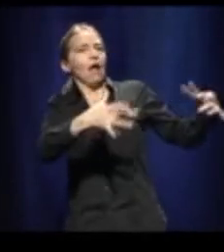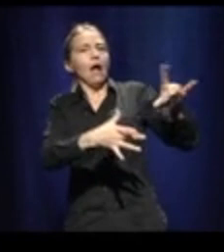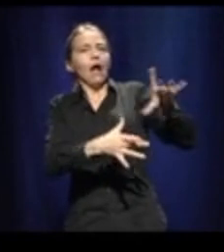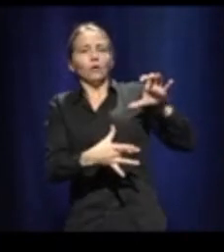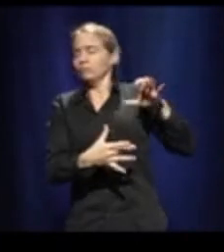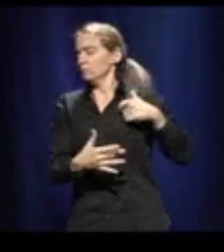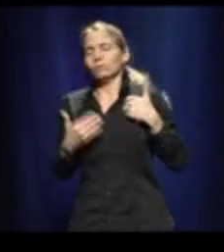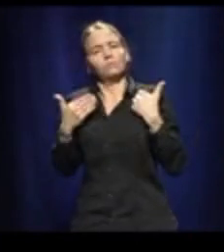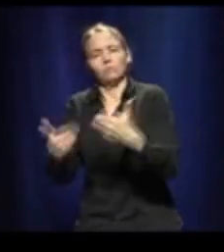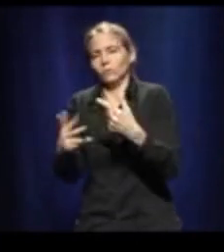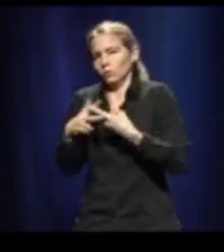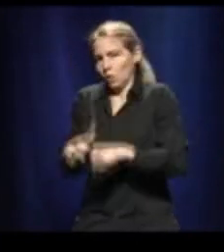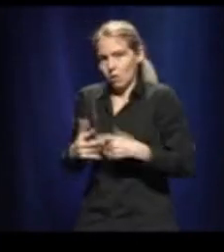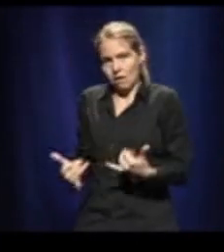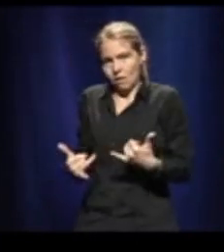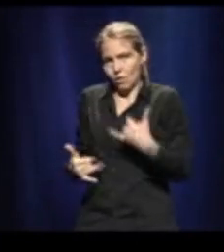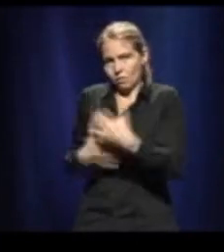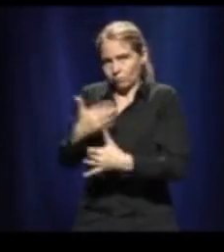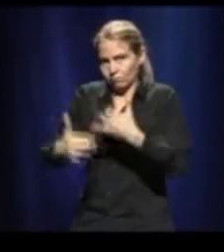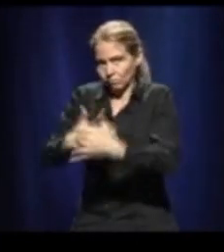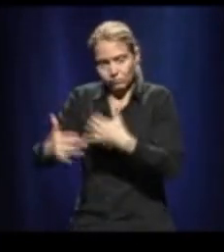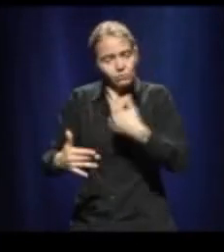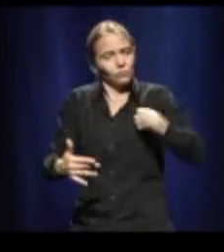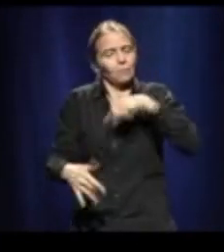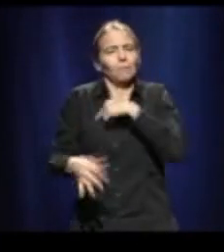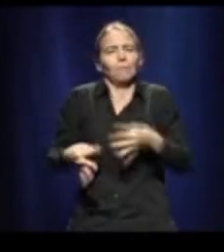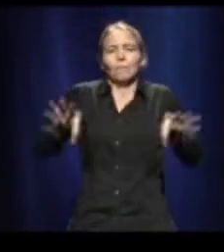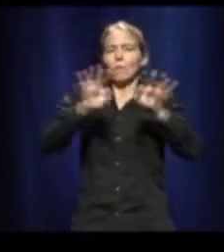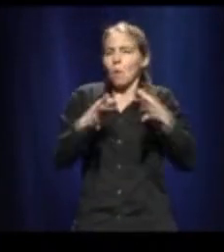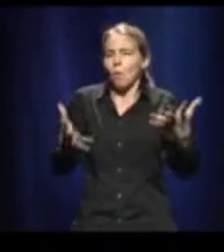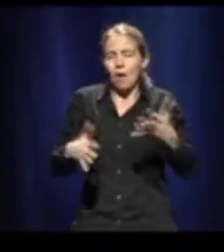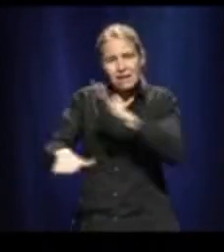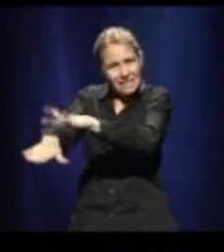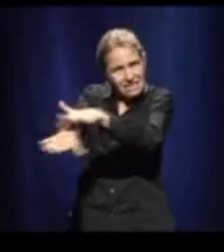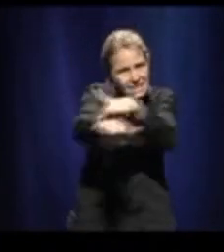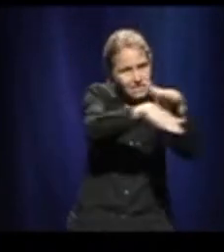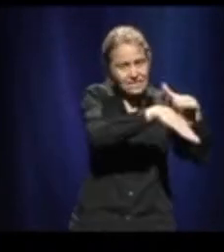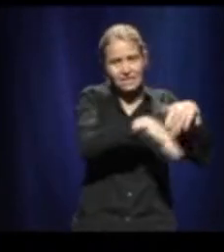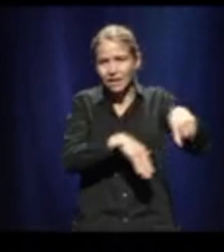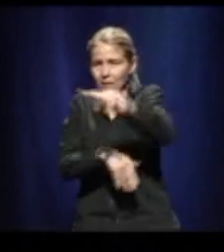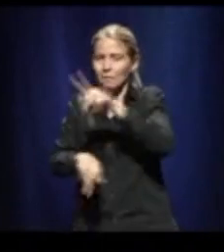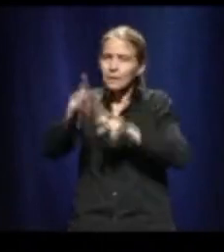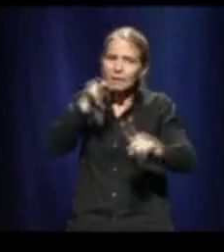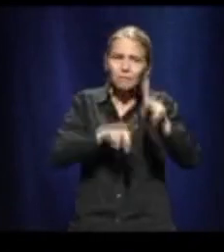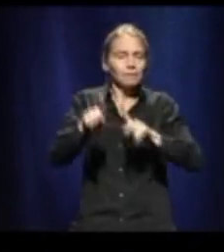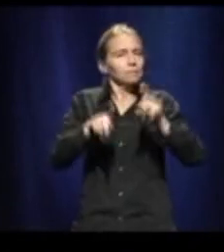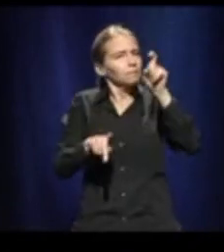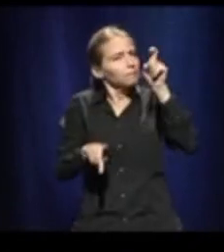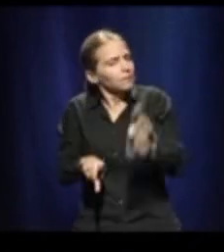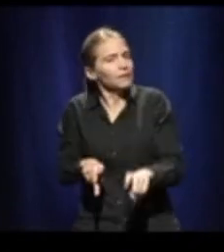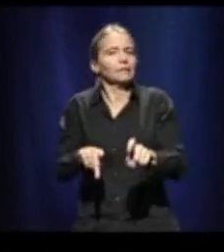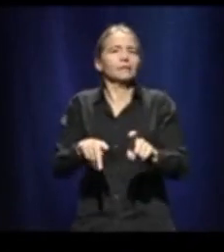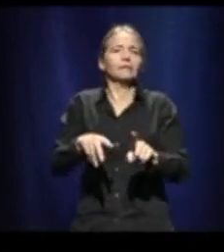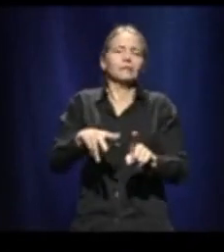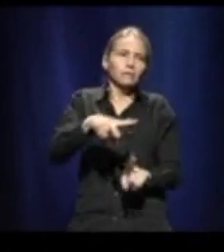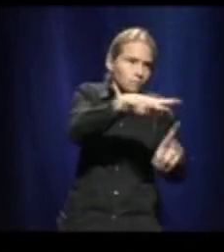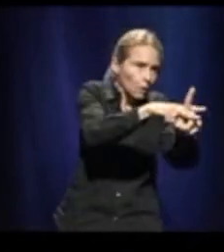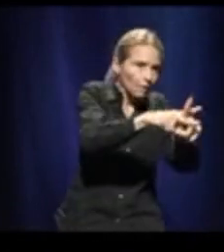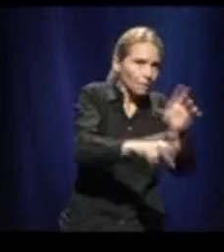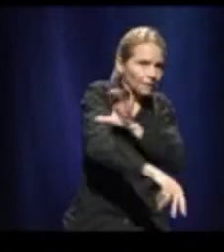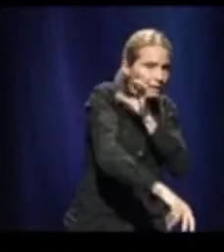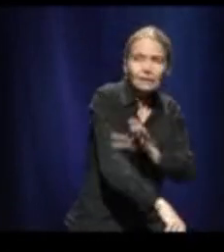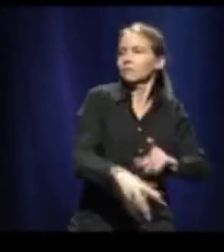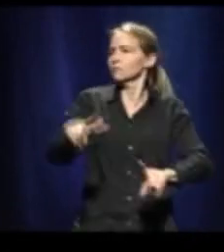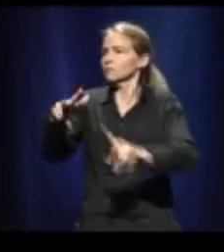or to warn the people that were supposed to come to either to clinics or to hospitals. We are